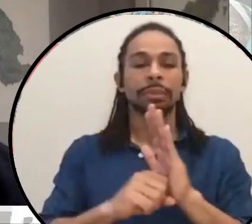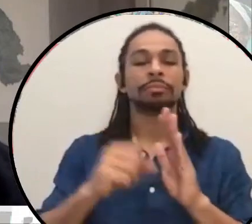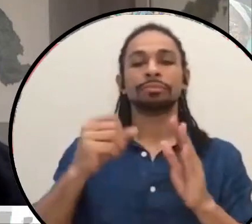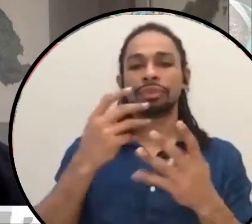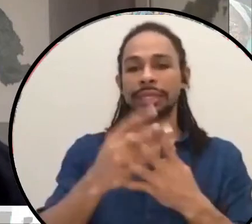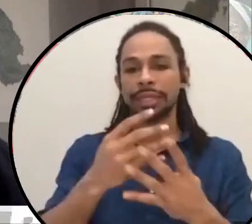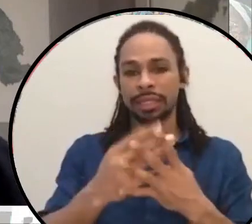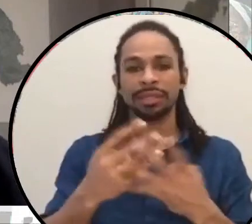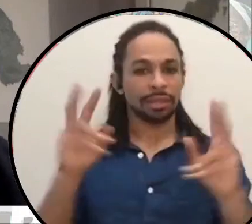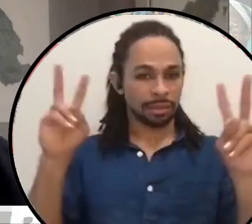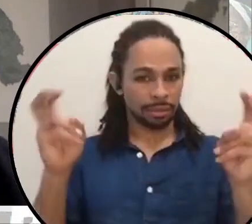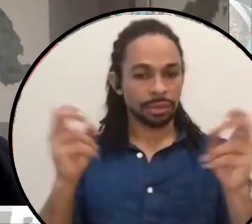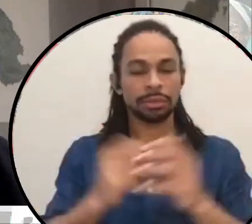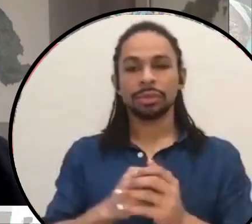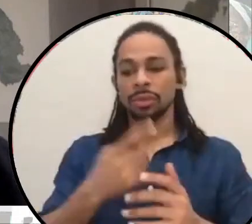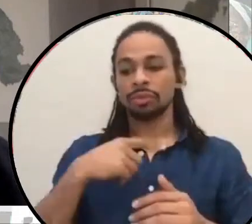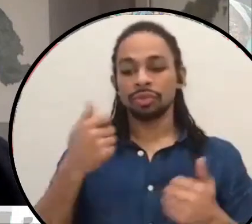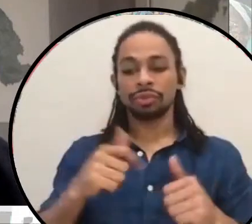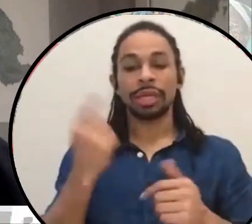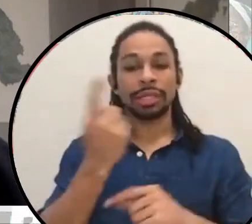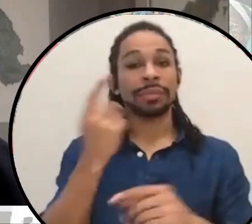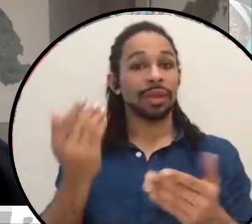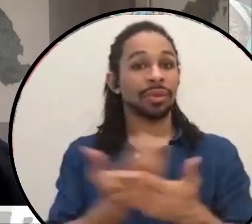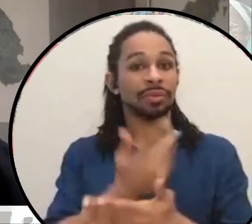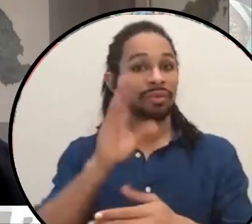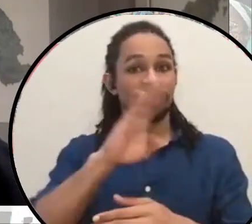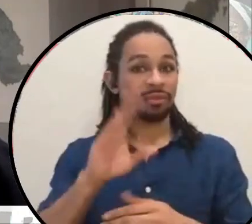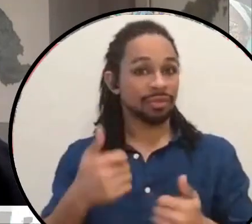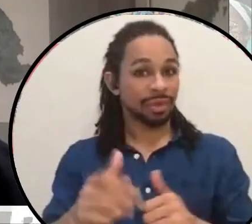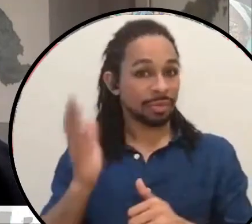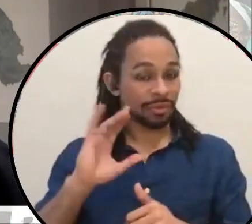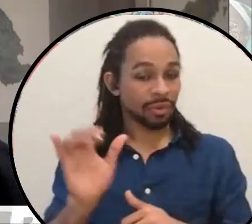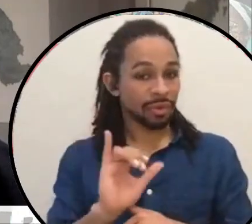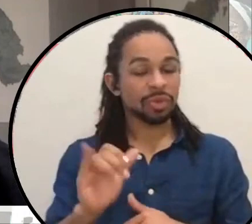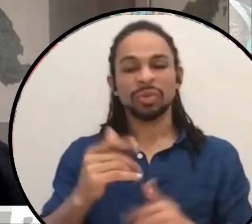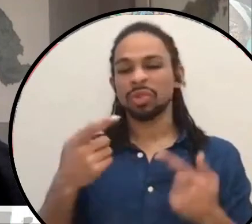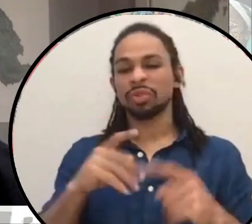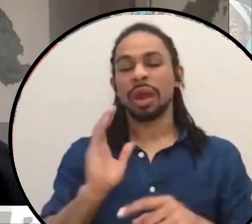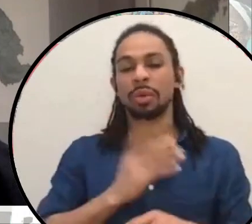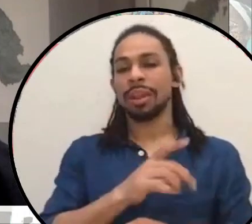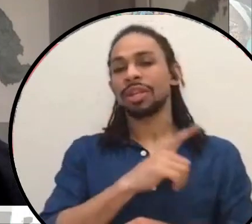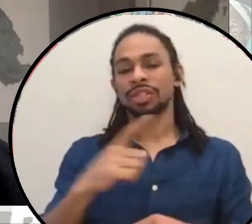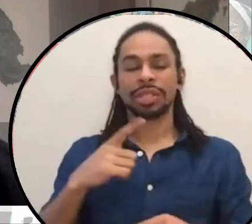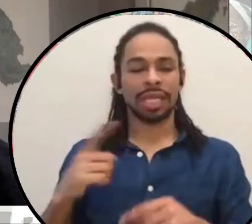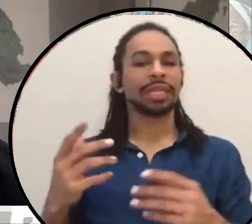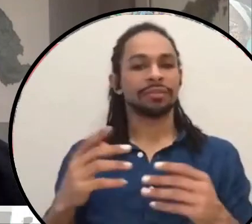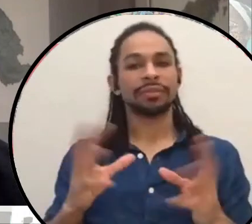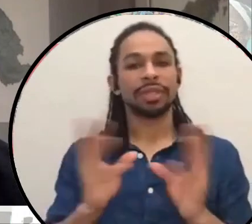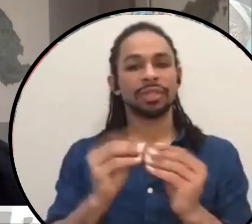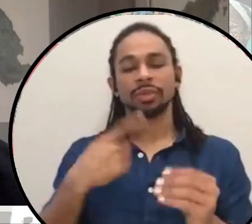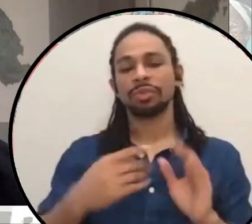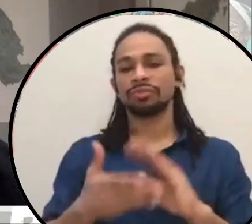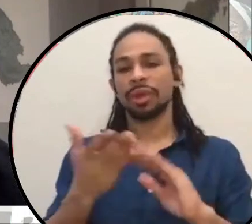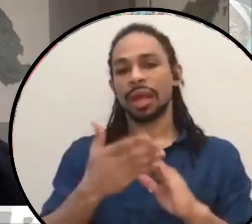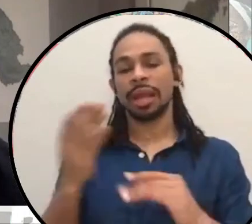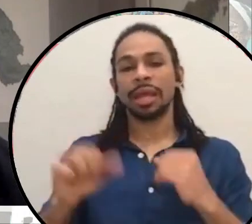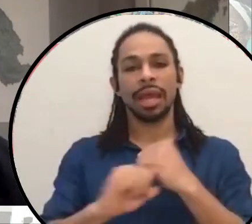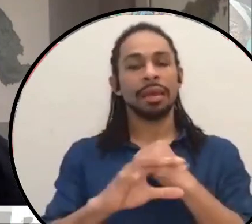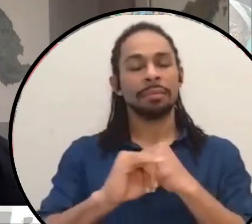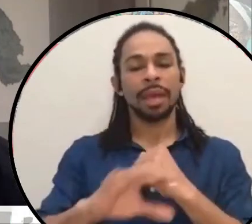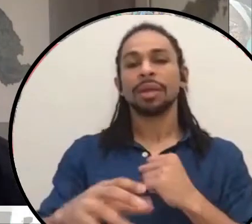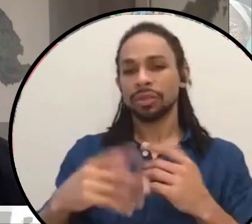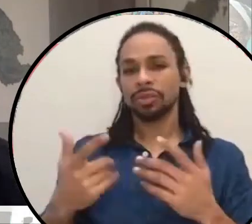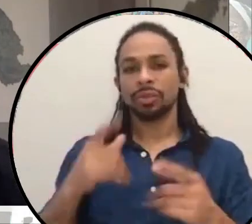we've never tried before, which is that during the legislative session, we ran a campaign to oppose all criminalizing